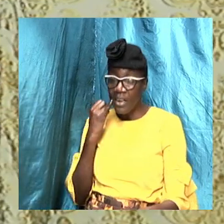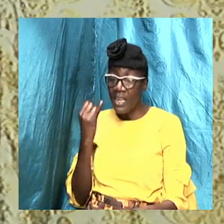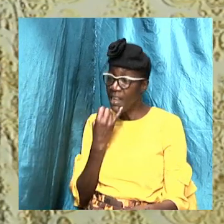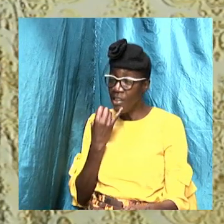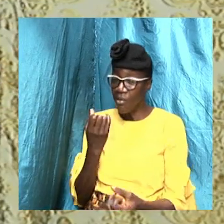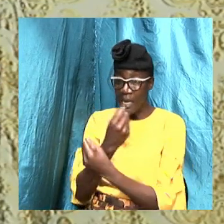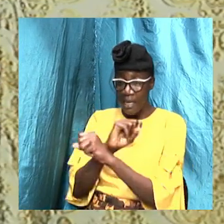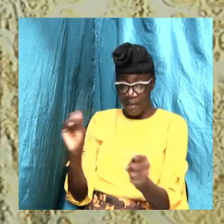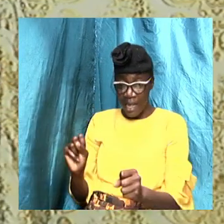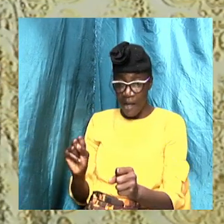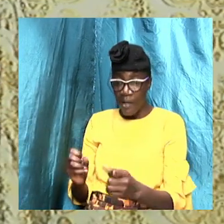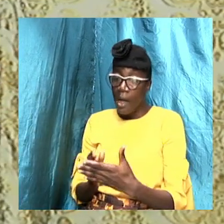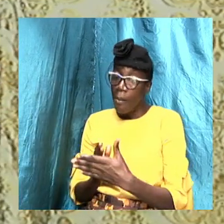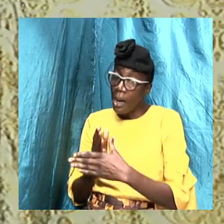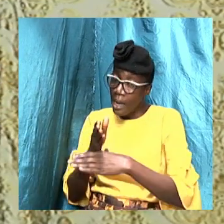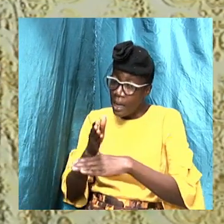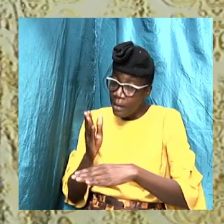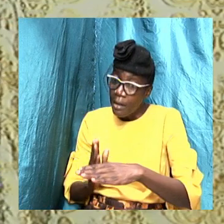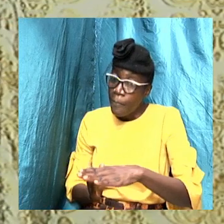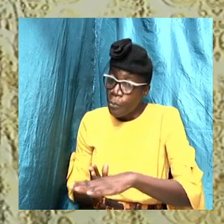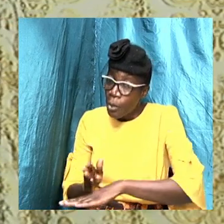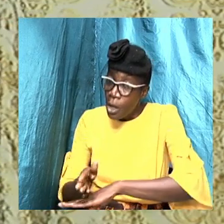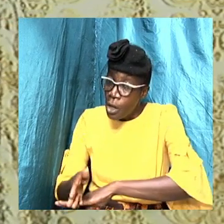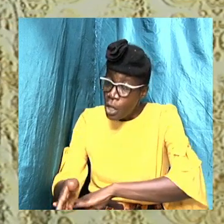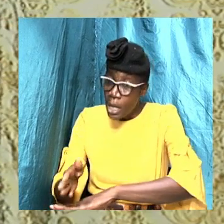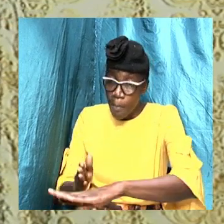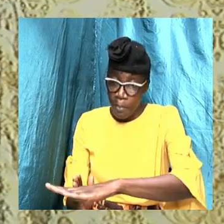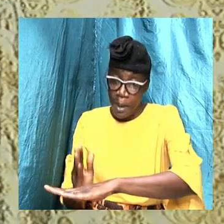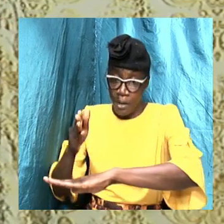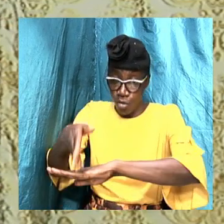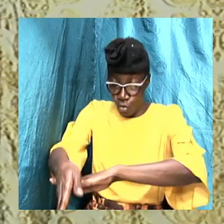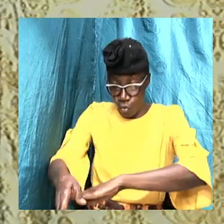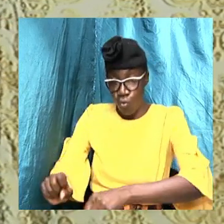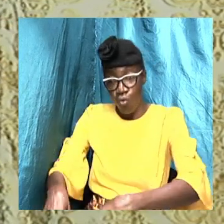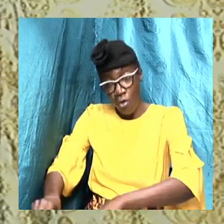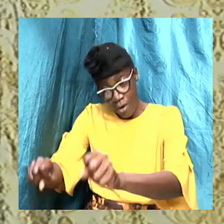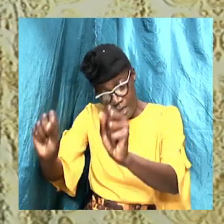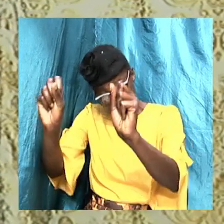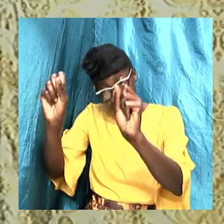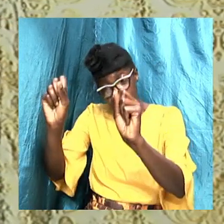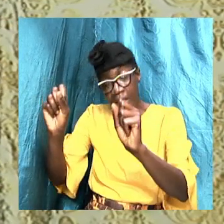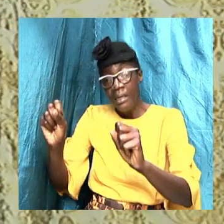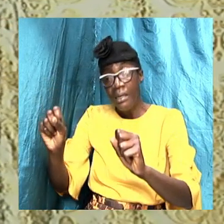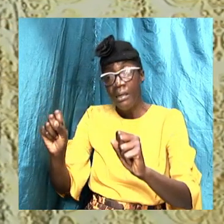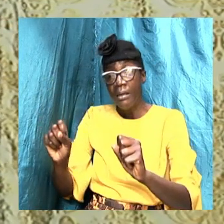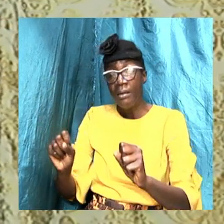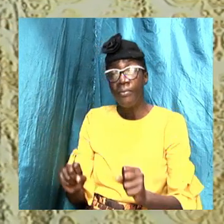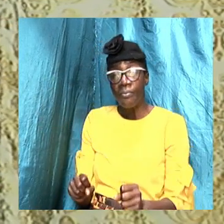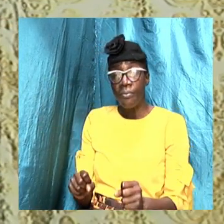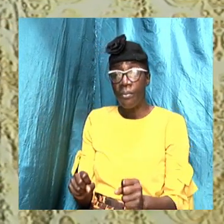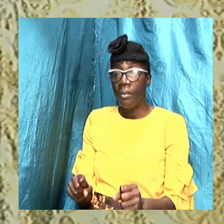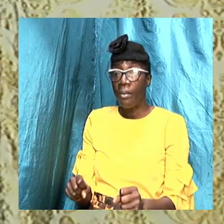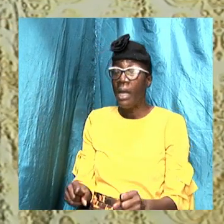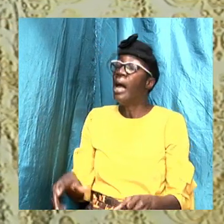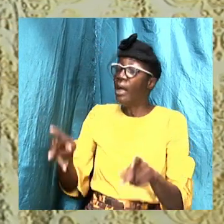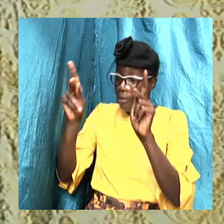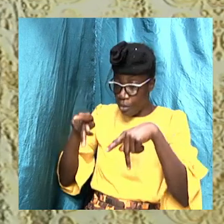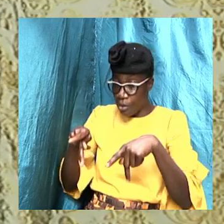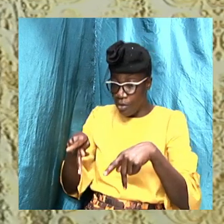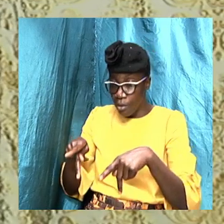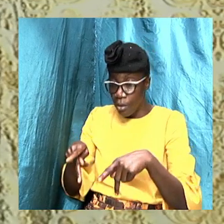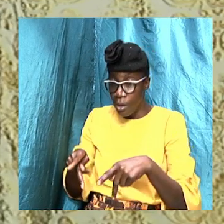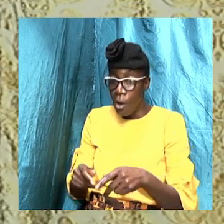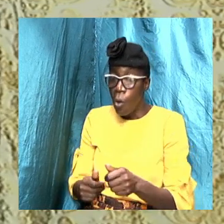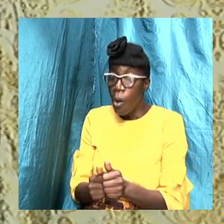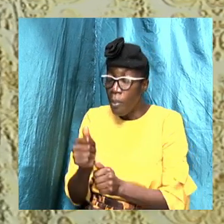saved as they passed through the Red Sea. So it is that as individuals, we need to pass through the water. And as we go down, we are